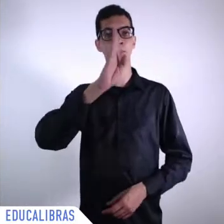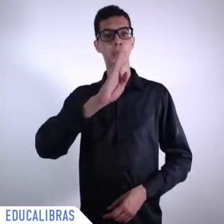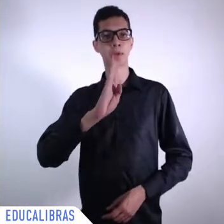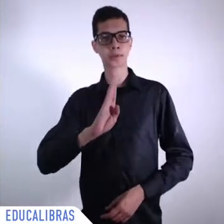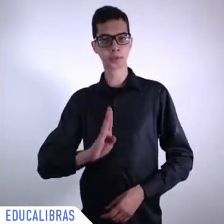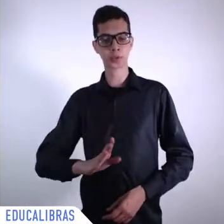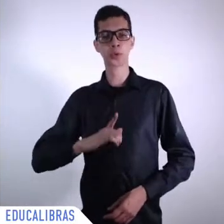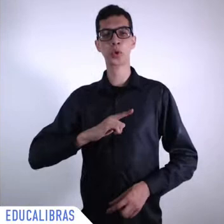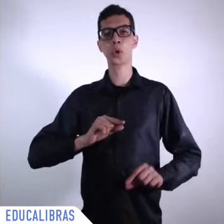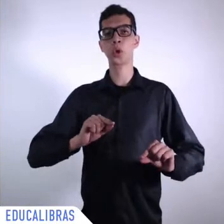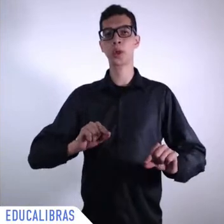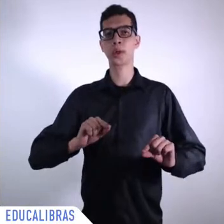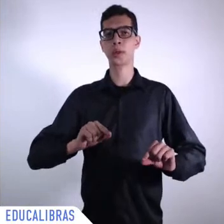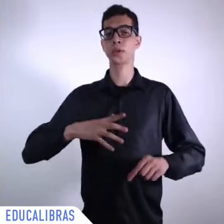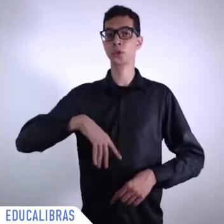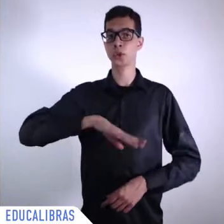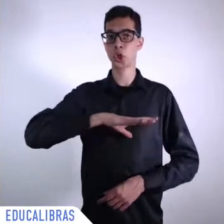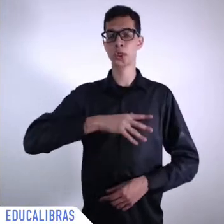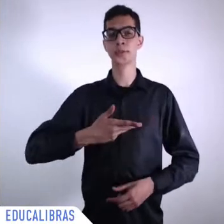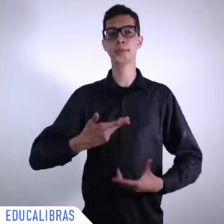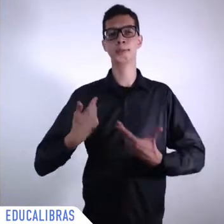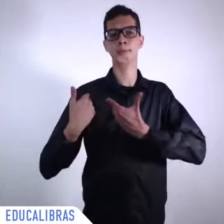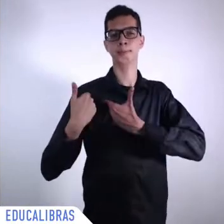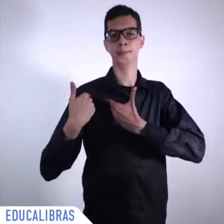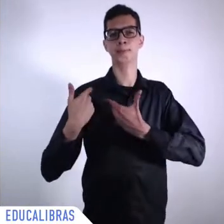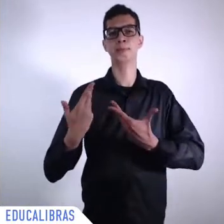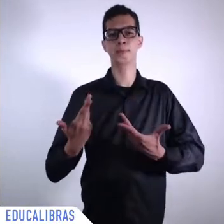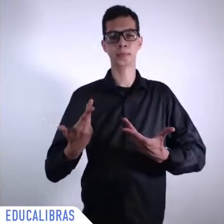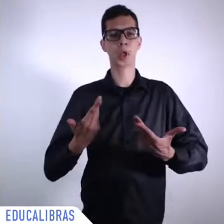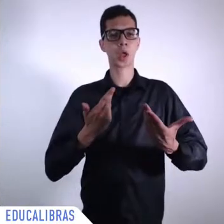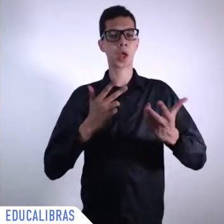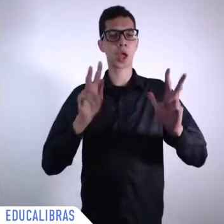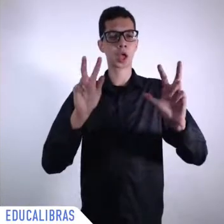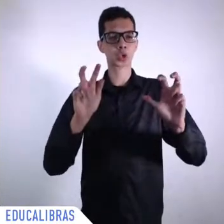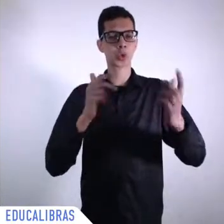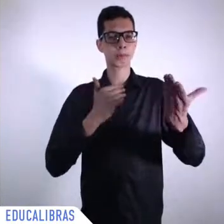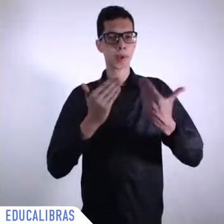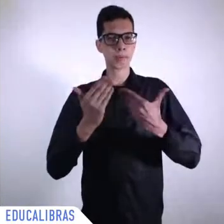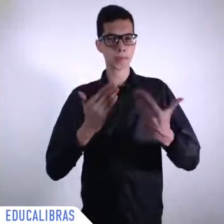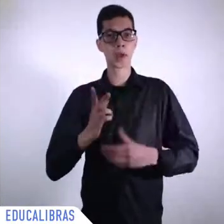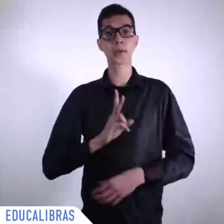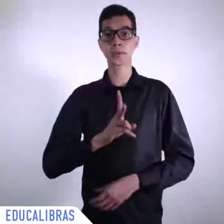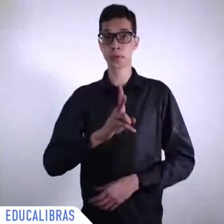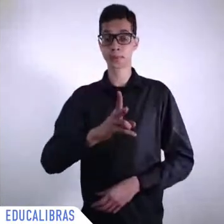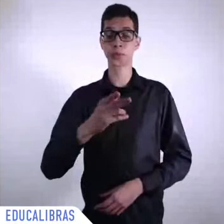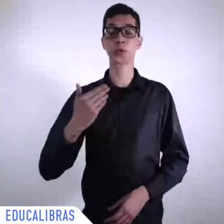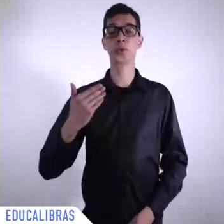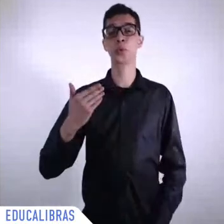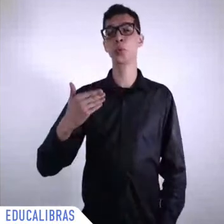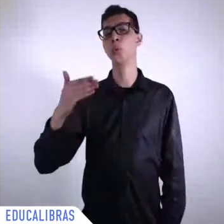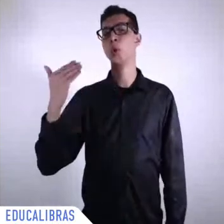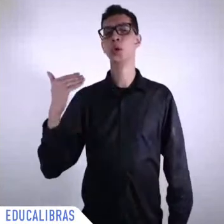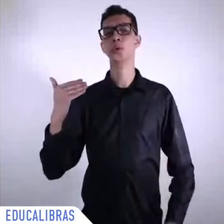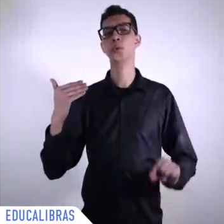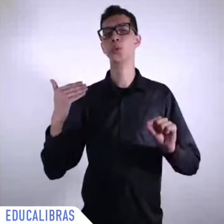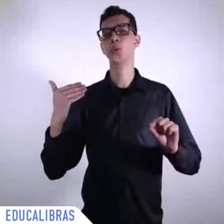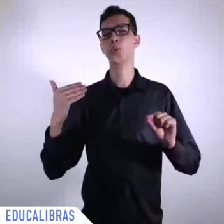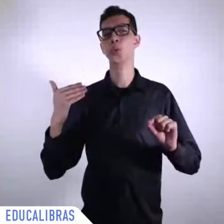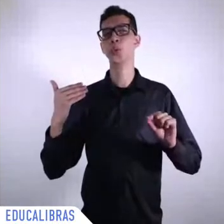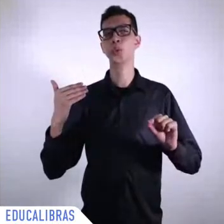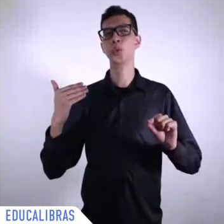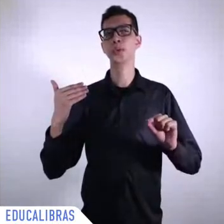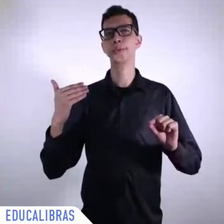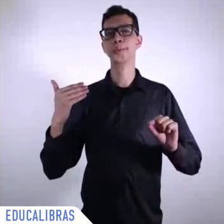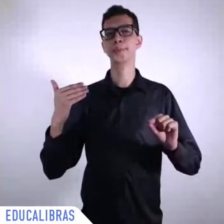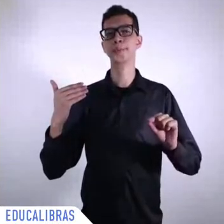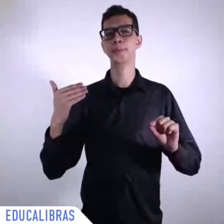this question at the time of the launching of the door around so I think this is one example but I could mention others coming back to